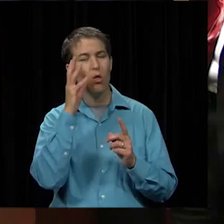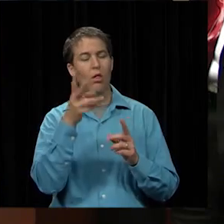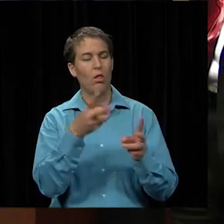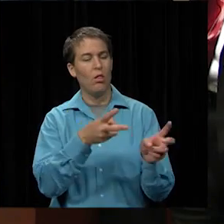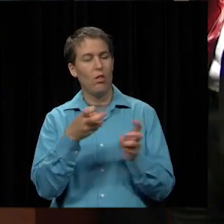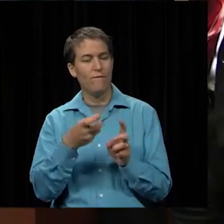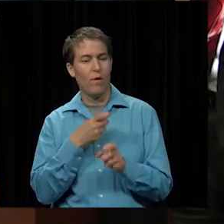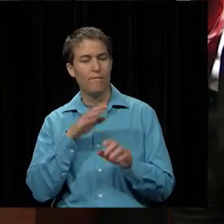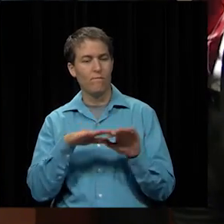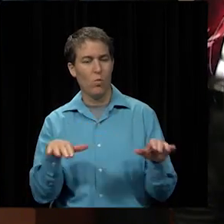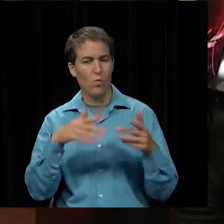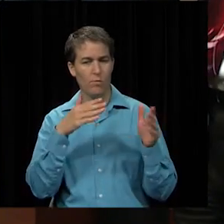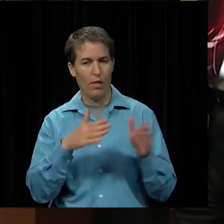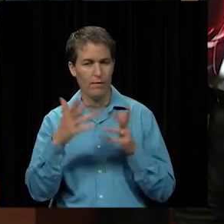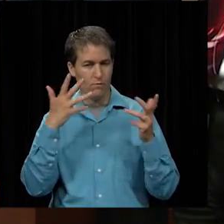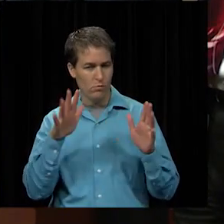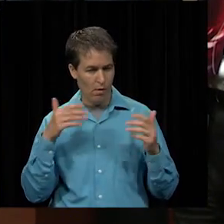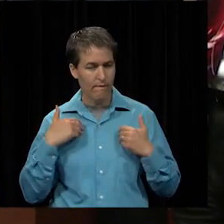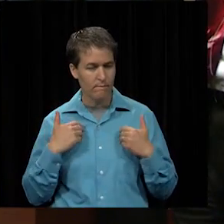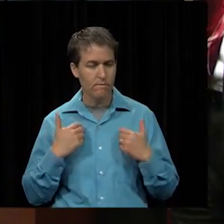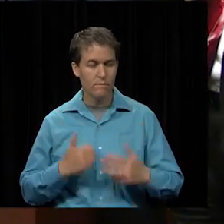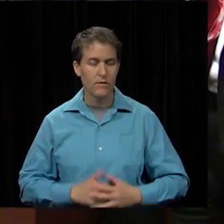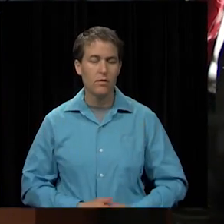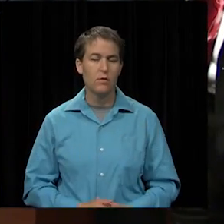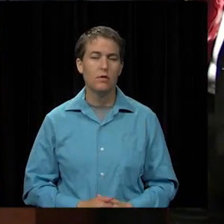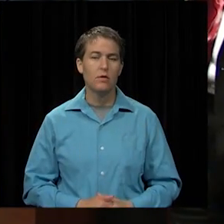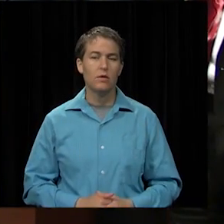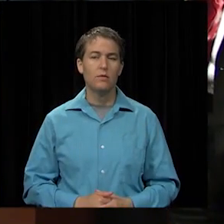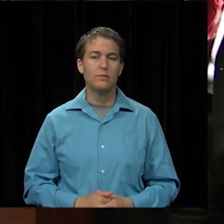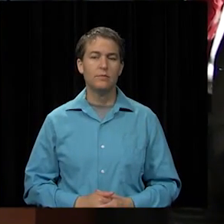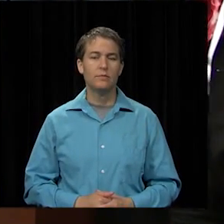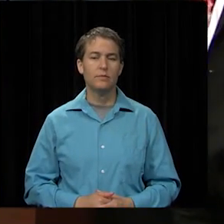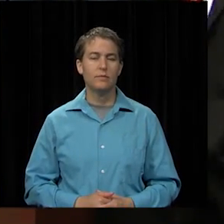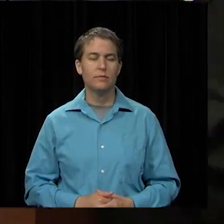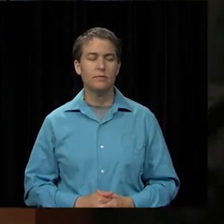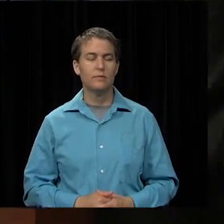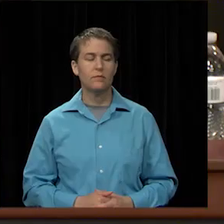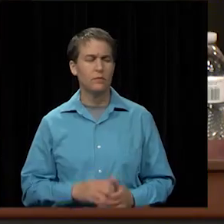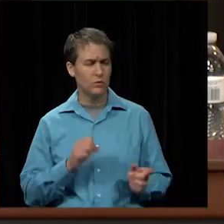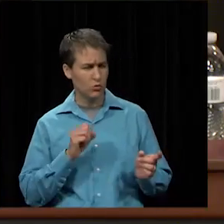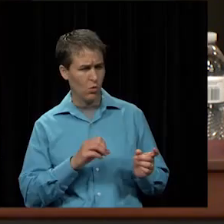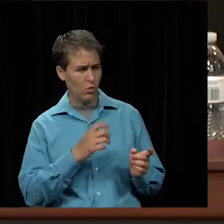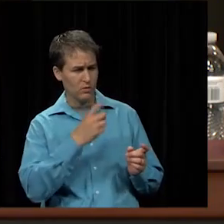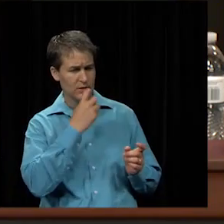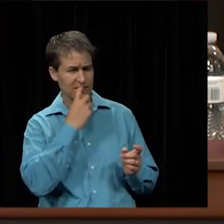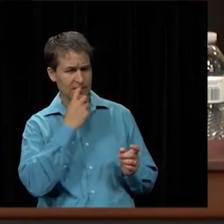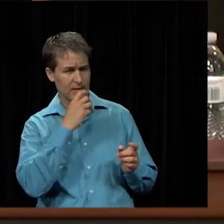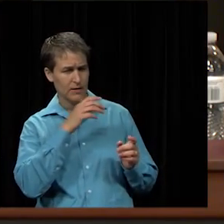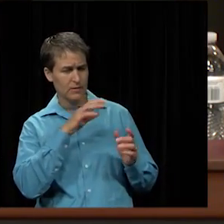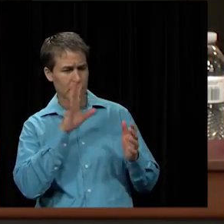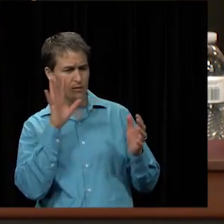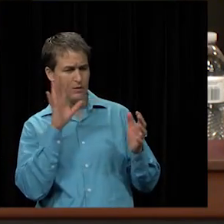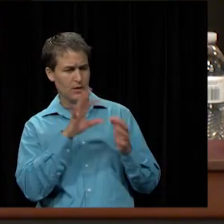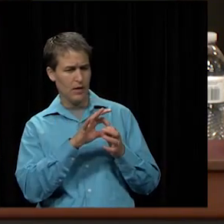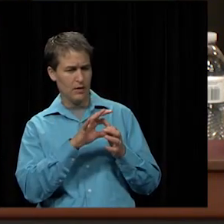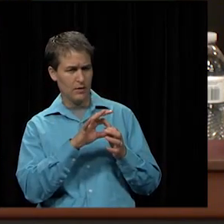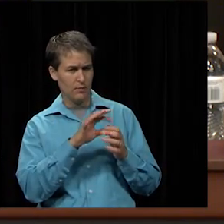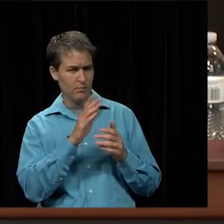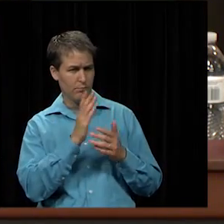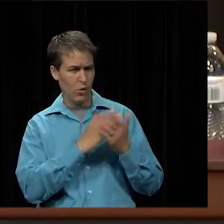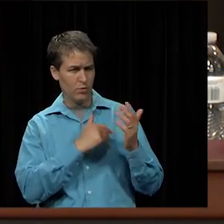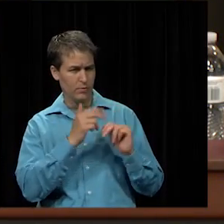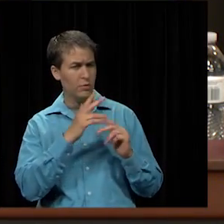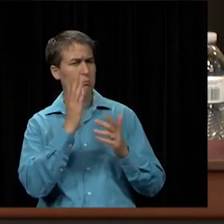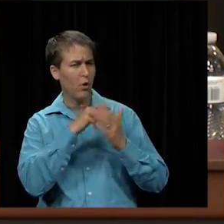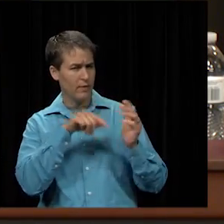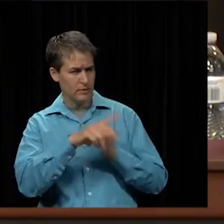the floor plans that we already have. Okay. So those glass connecting points are part of this design?